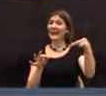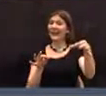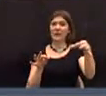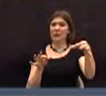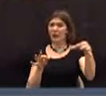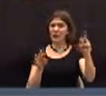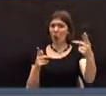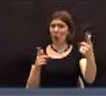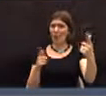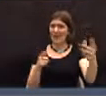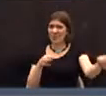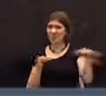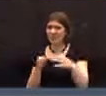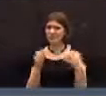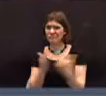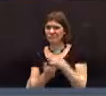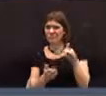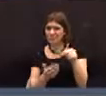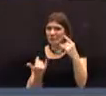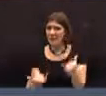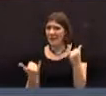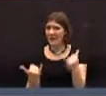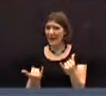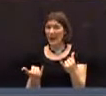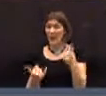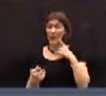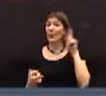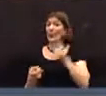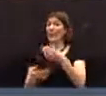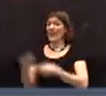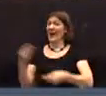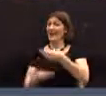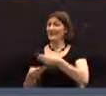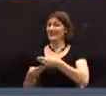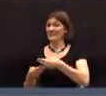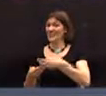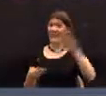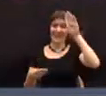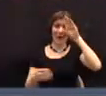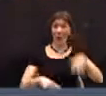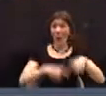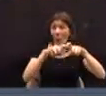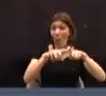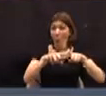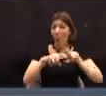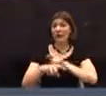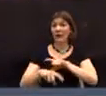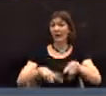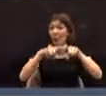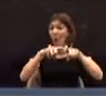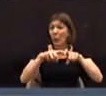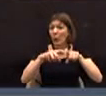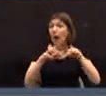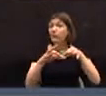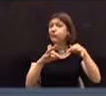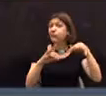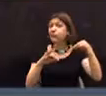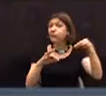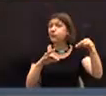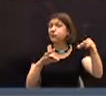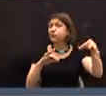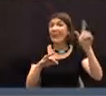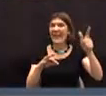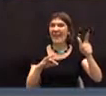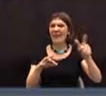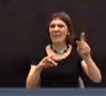um, uh, the budget at this point, um, would perhaps be penny wise and pound foolish. That we would